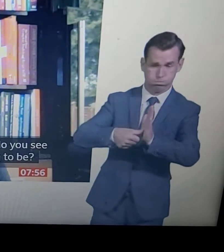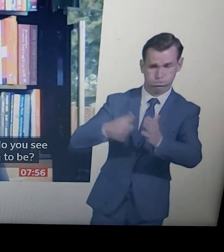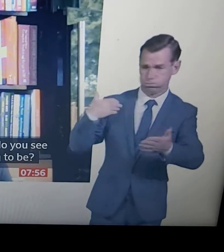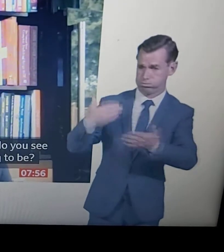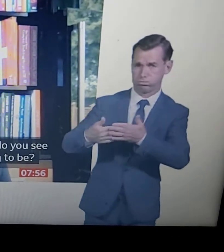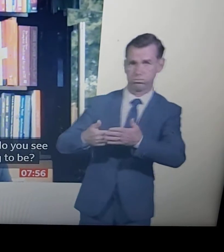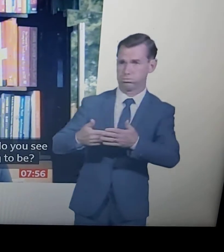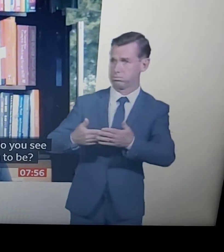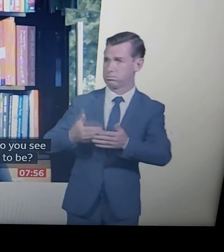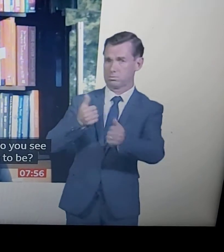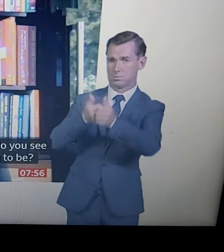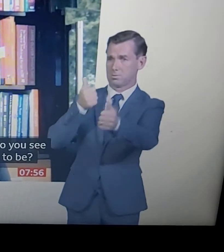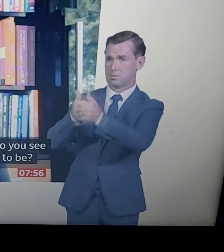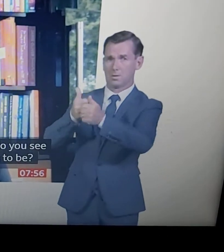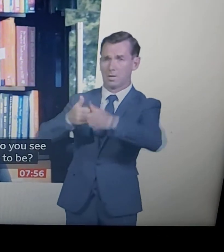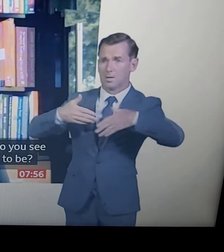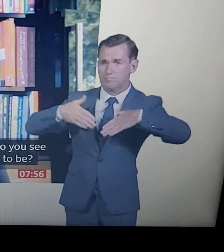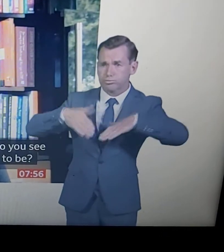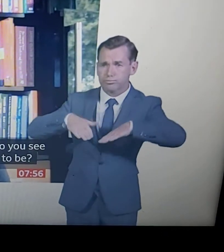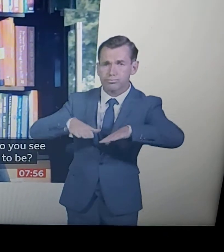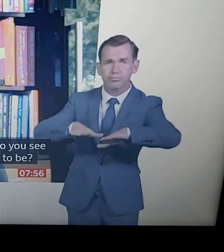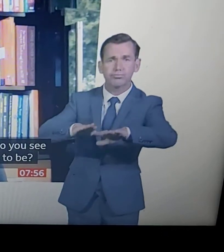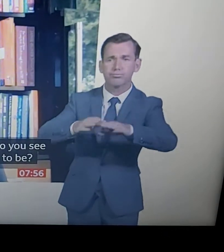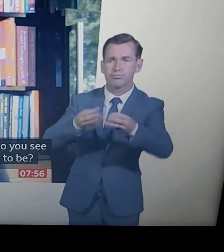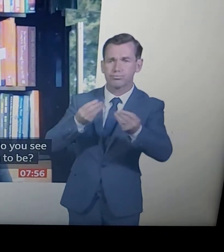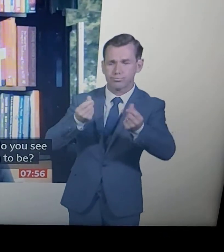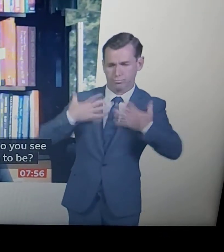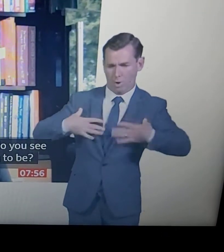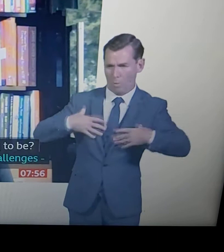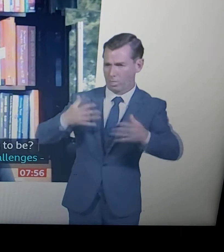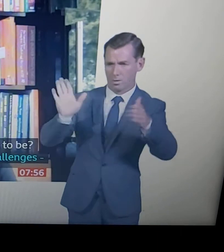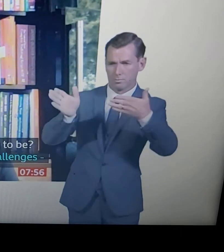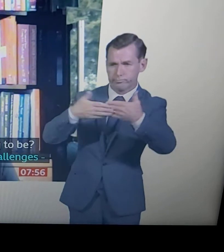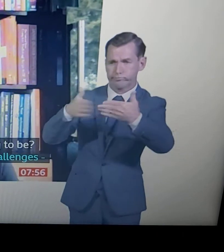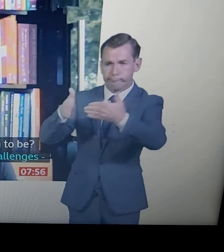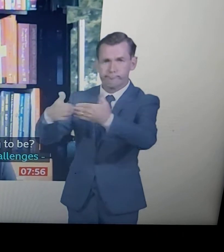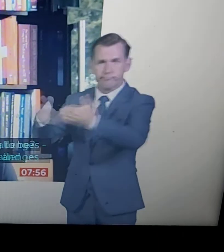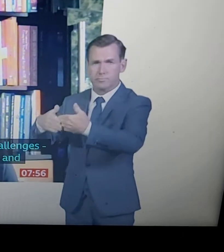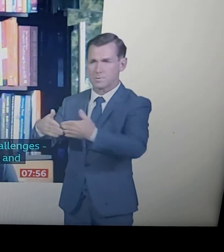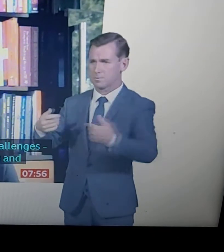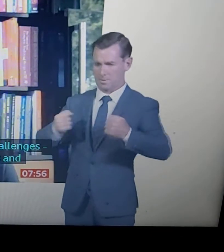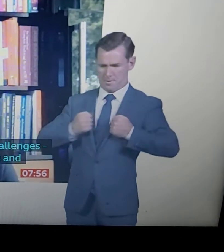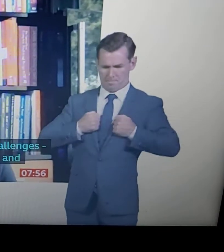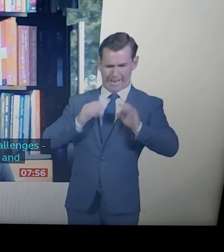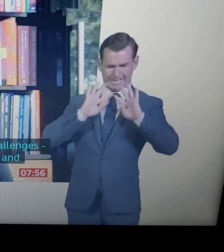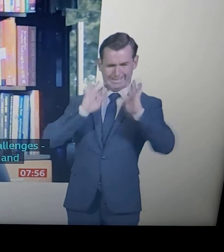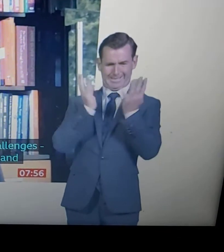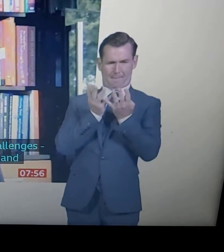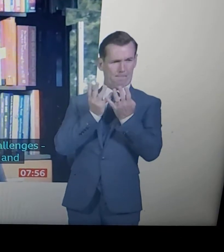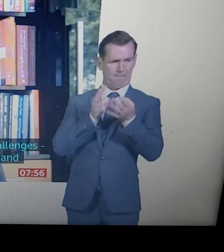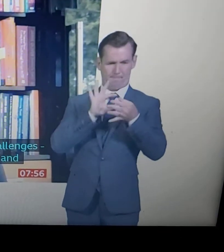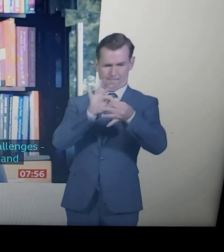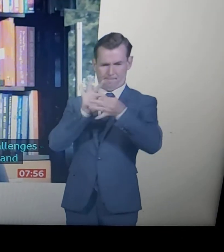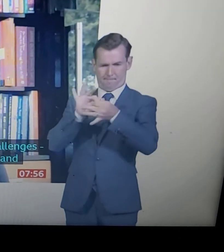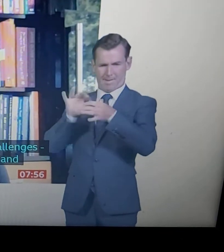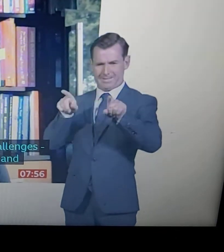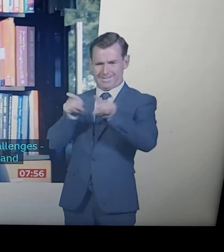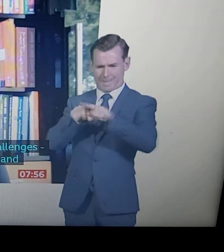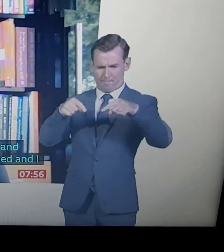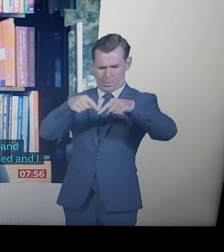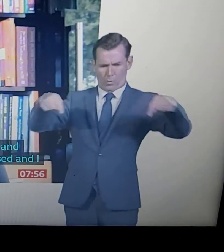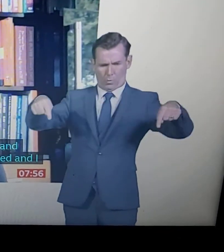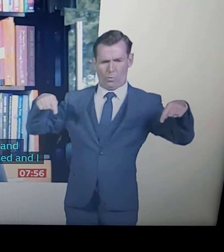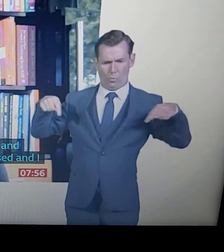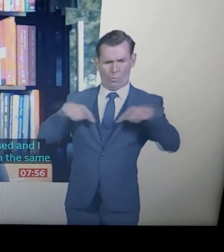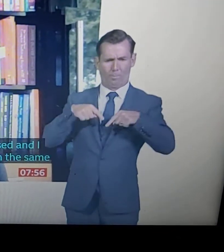can't work with my team in the same room. You know, I really miss my team as a point as well. It's been challenging, but as a designer, you know, our